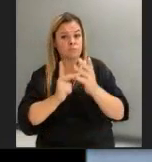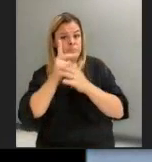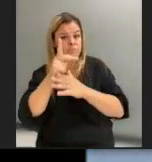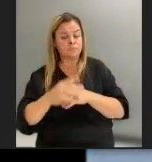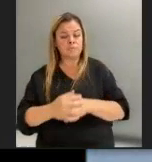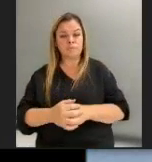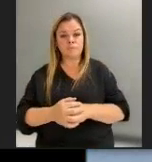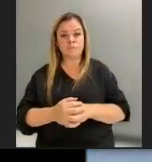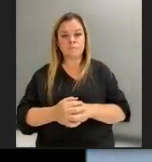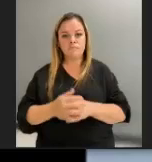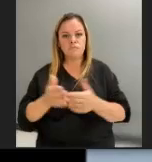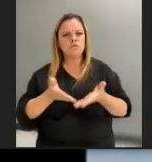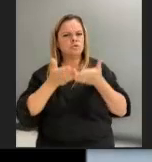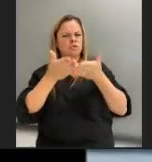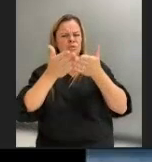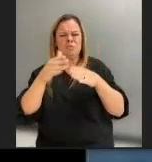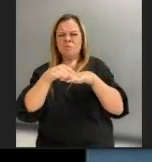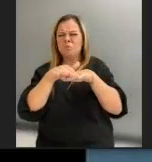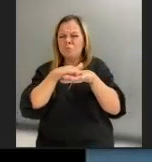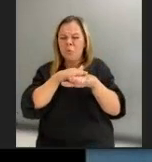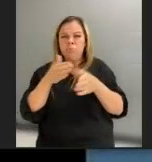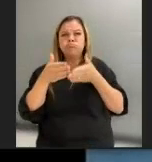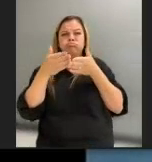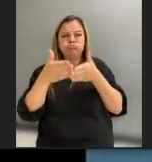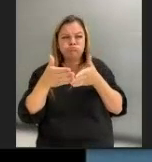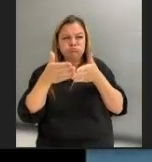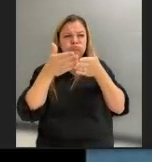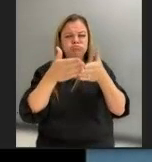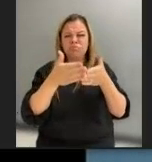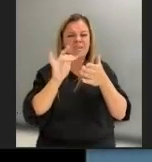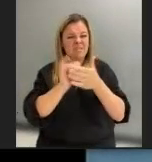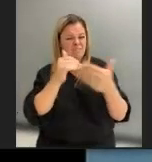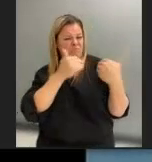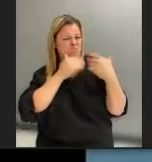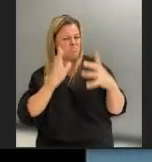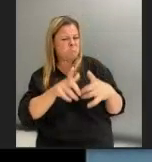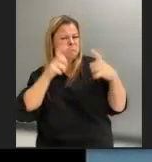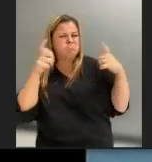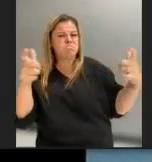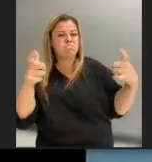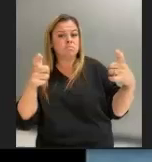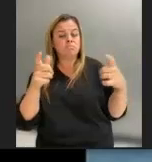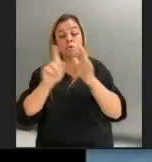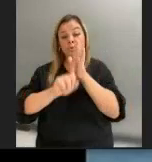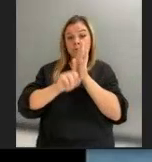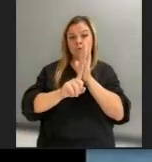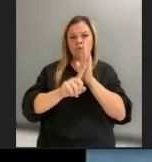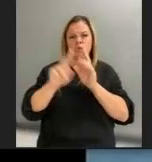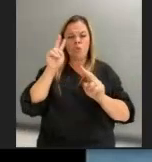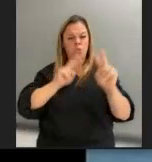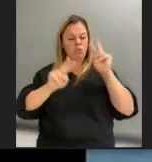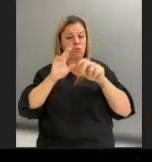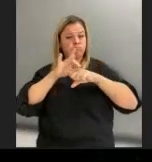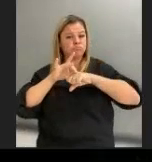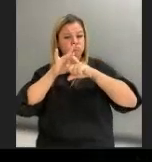Ships move too slowly for a job this big. So researchers look at global distributions of